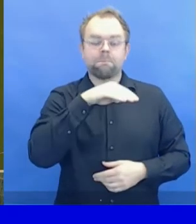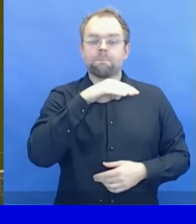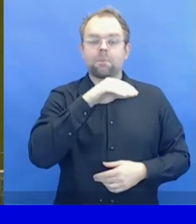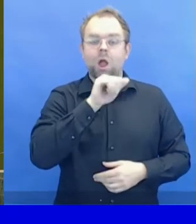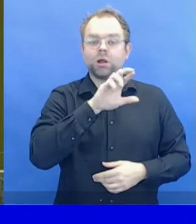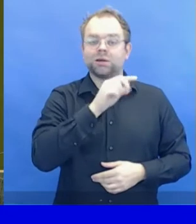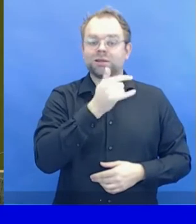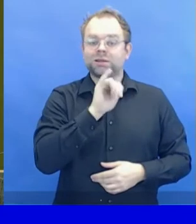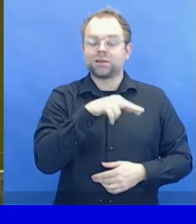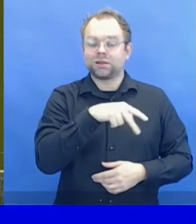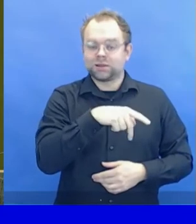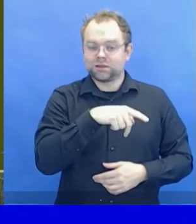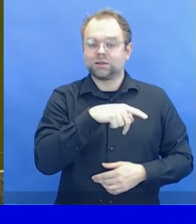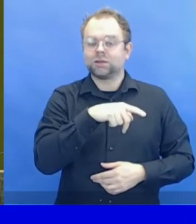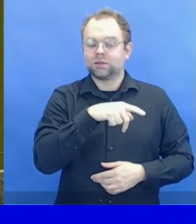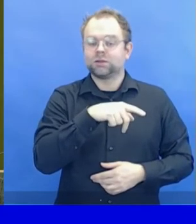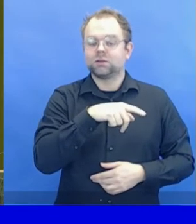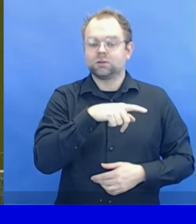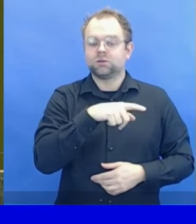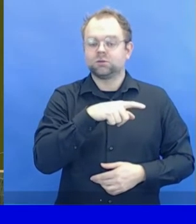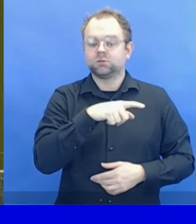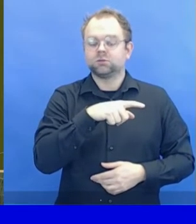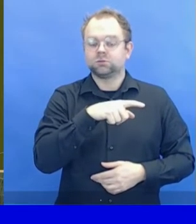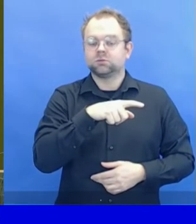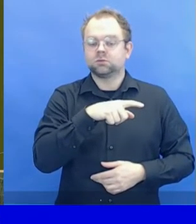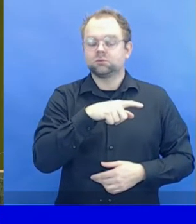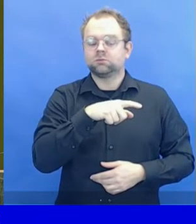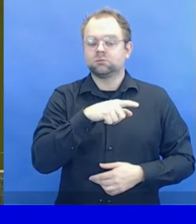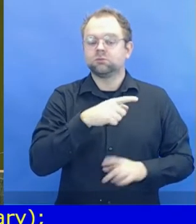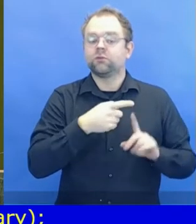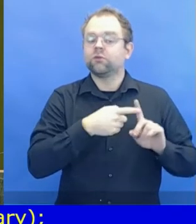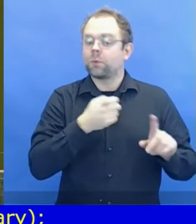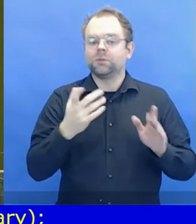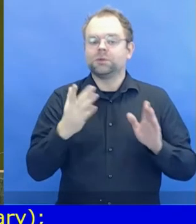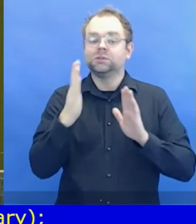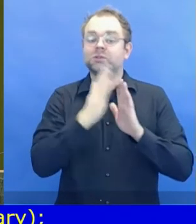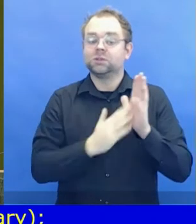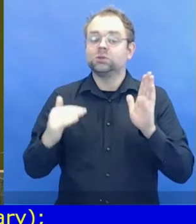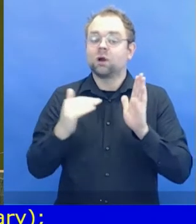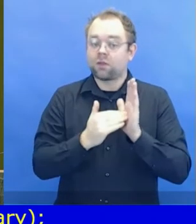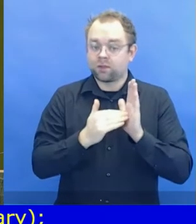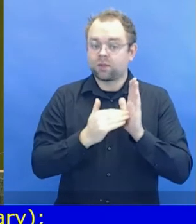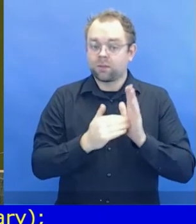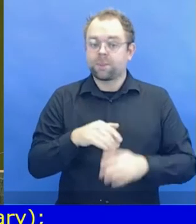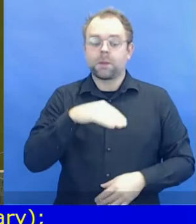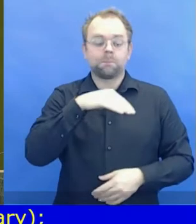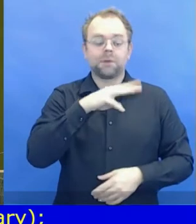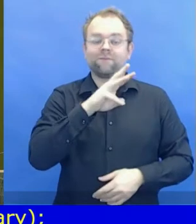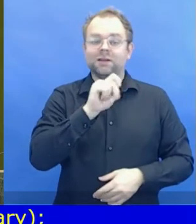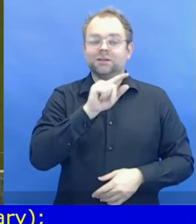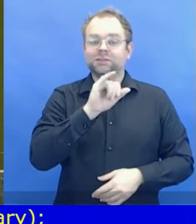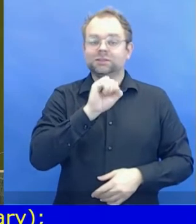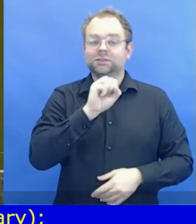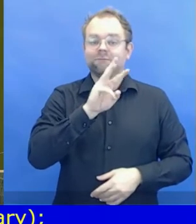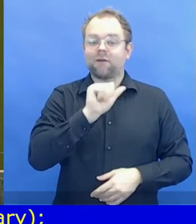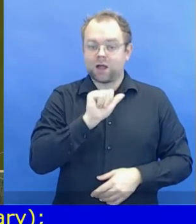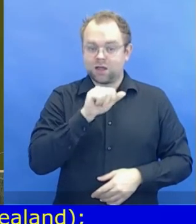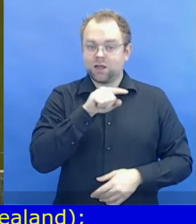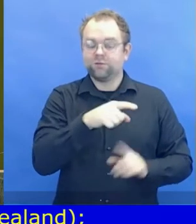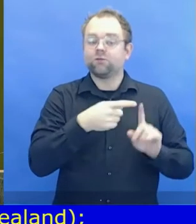Martin Babu Mwishigawa of Uganda, and Dmitry Rebrov